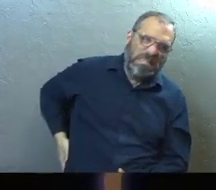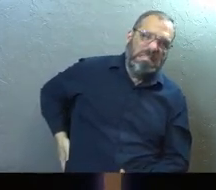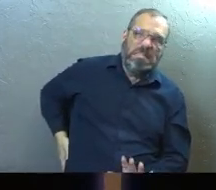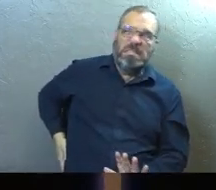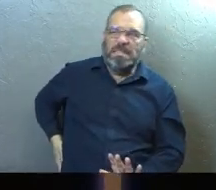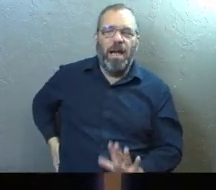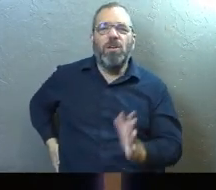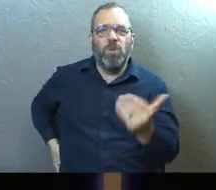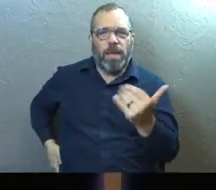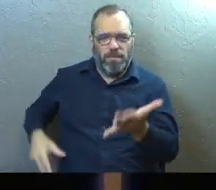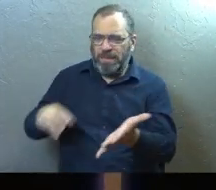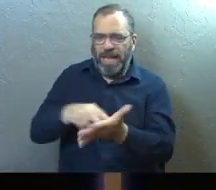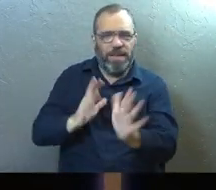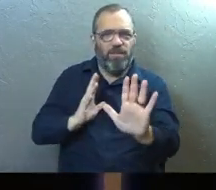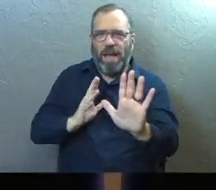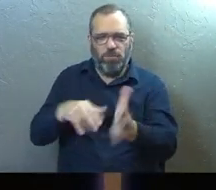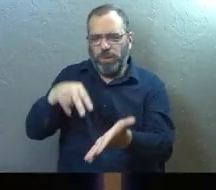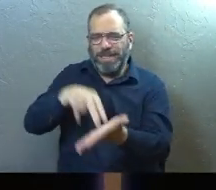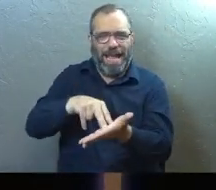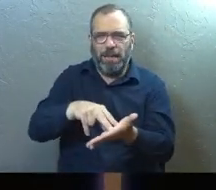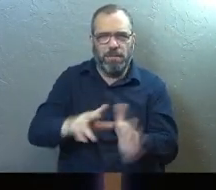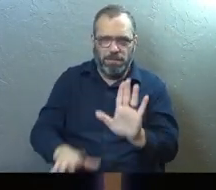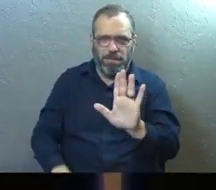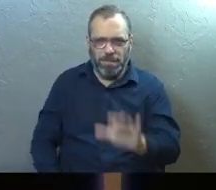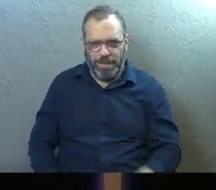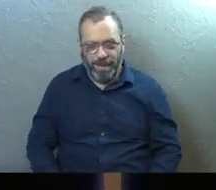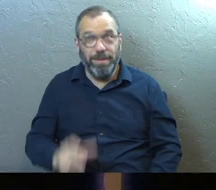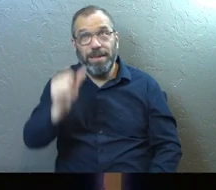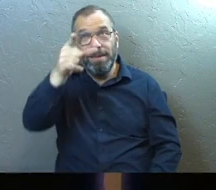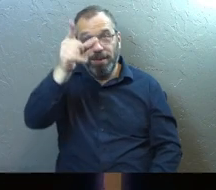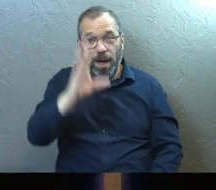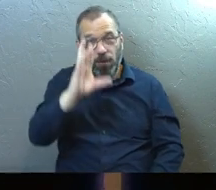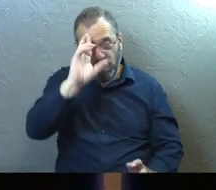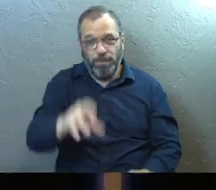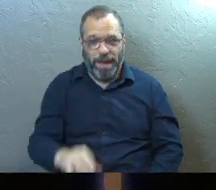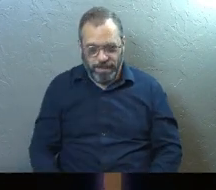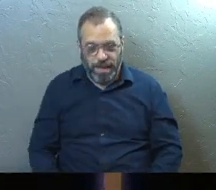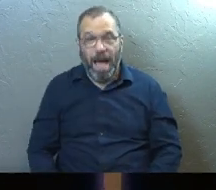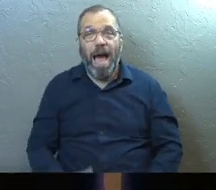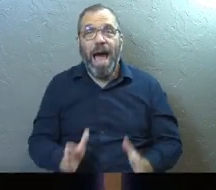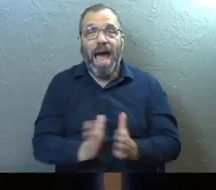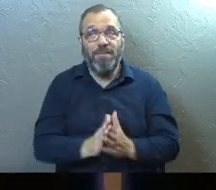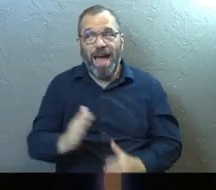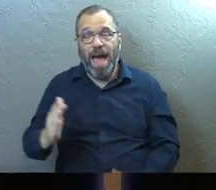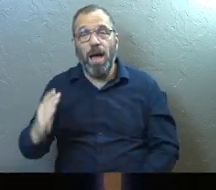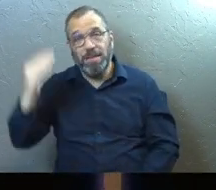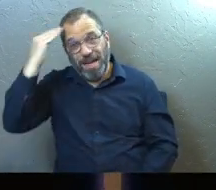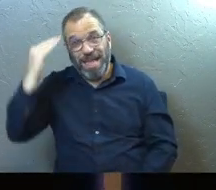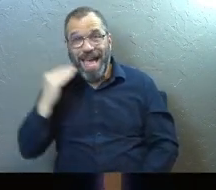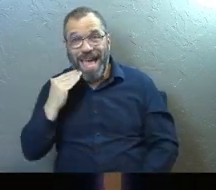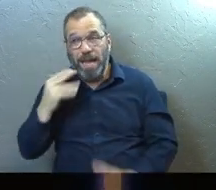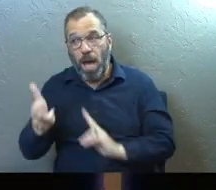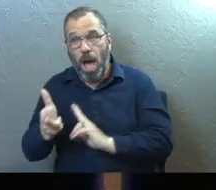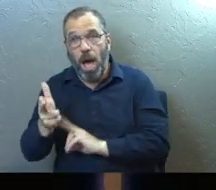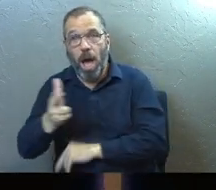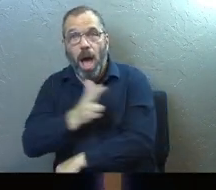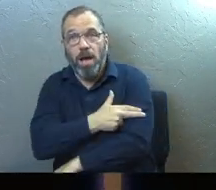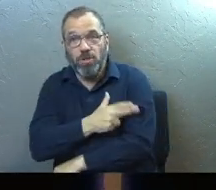So you just stand here and that's perfectly fine. God respects that. I've asked the head usher to lock the doors.